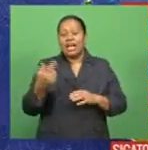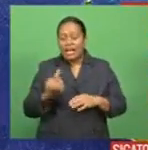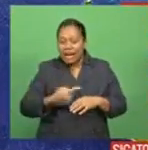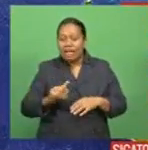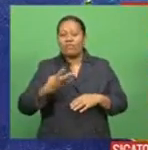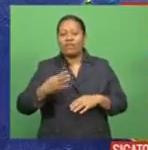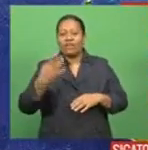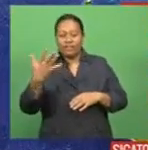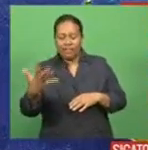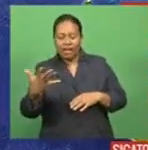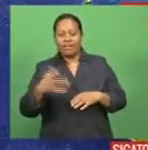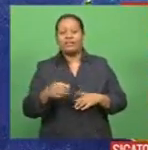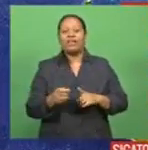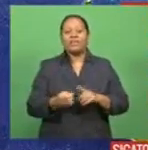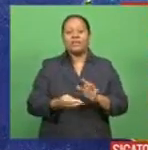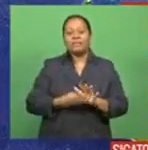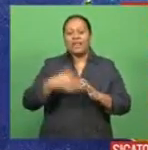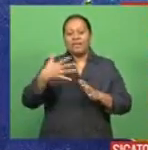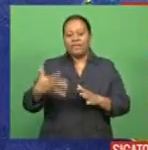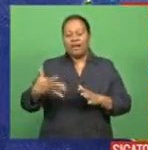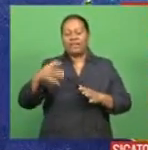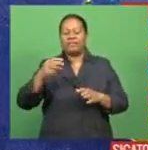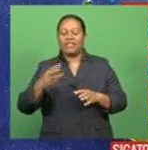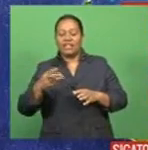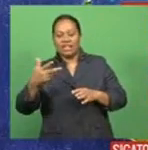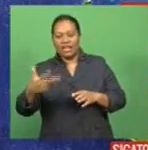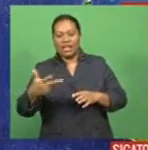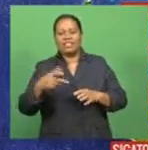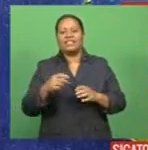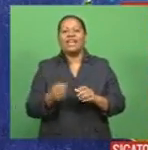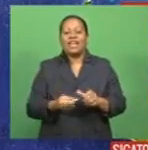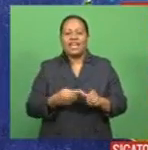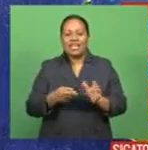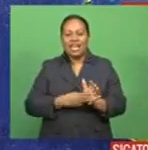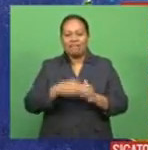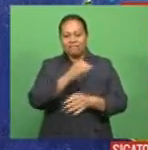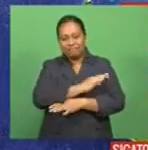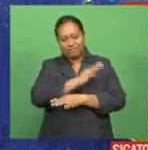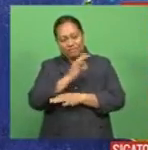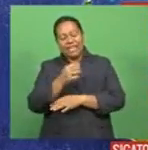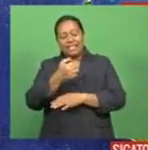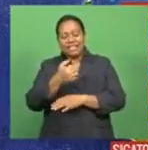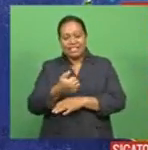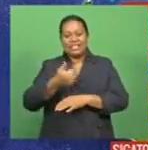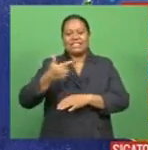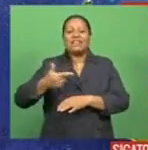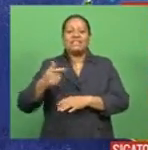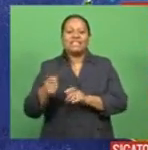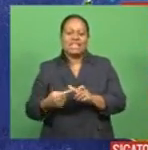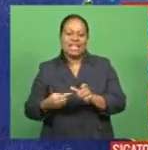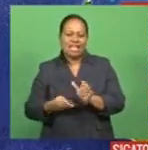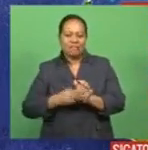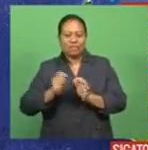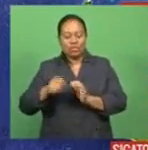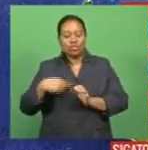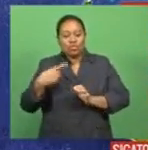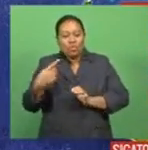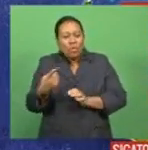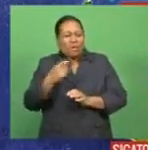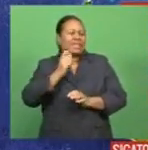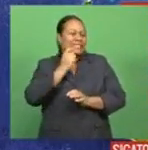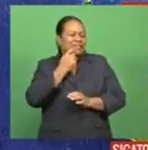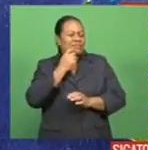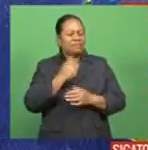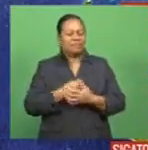pm with low tide at 5.38 am. Sunrise, it's at 6.17. For tomorrow, brief showers are